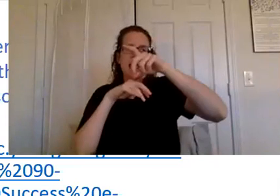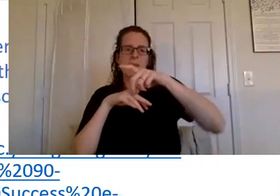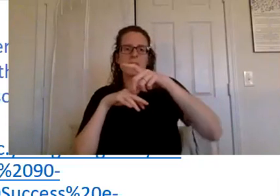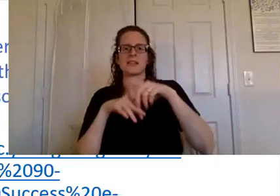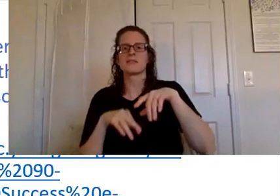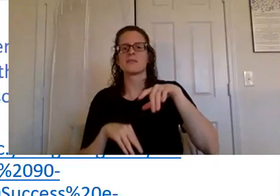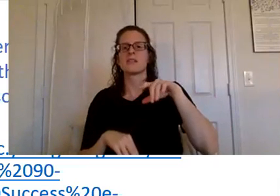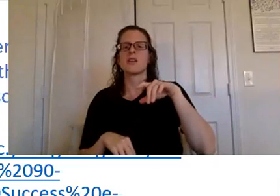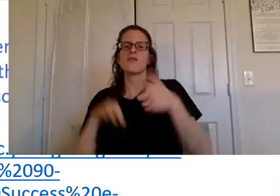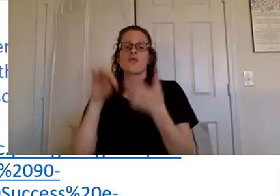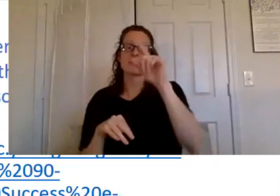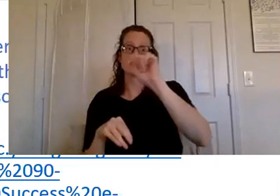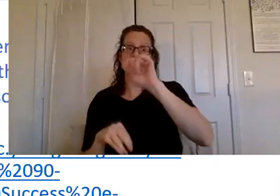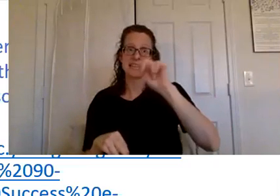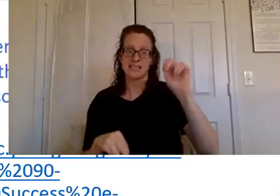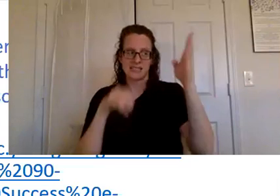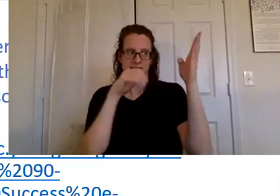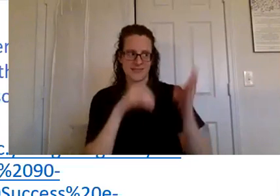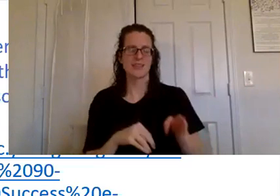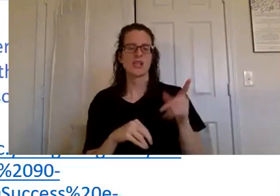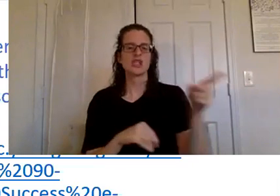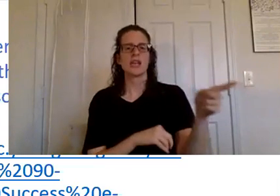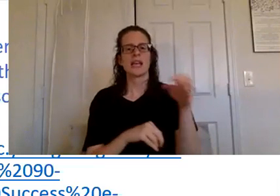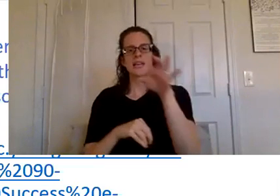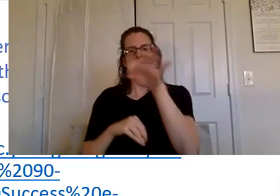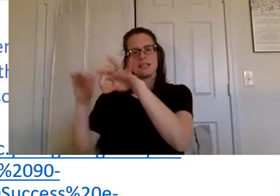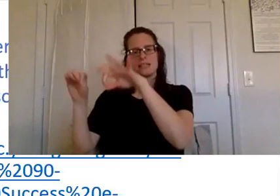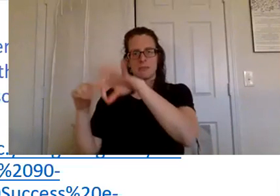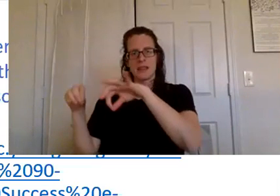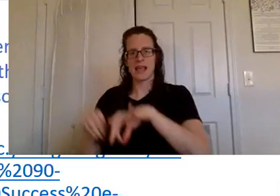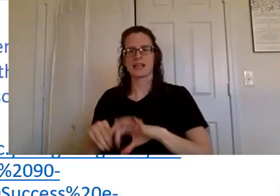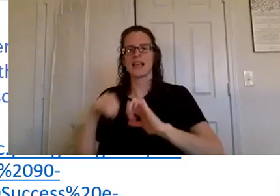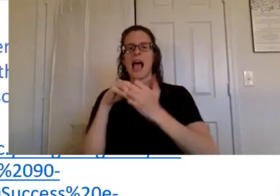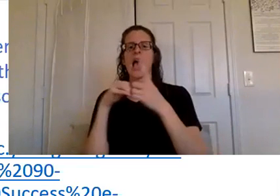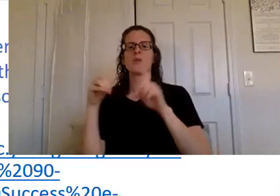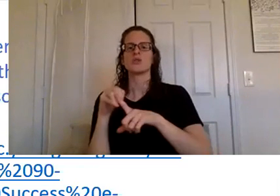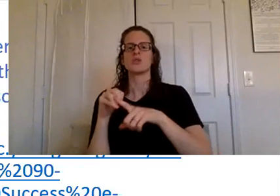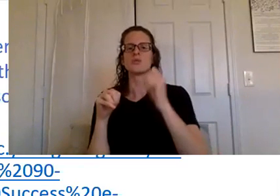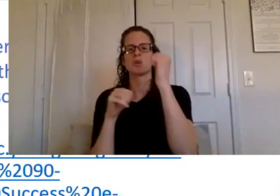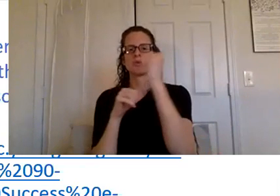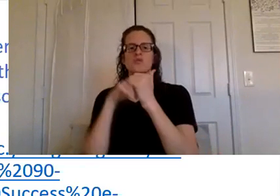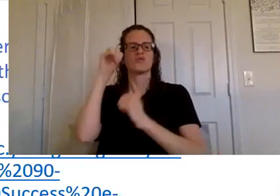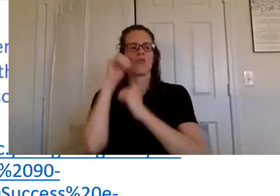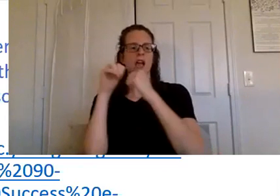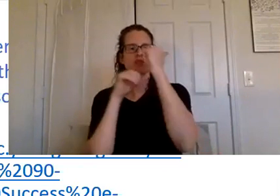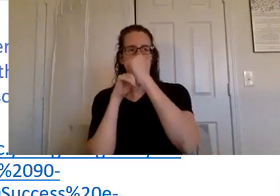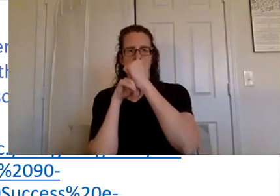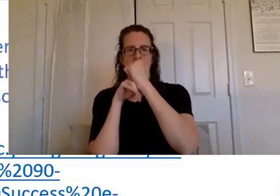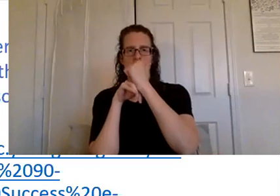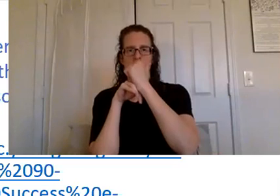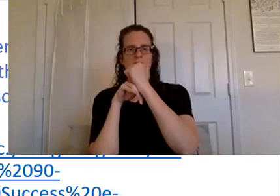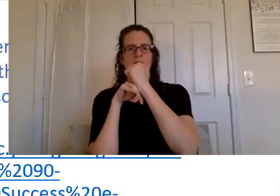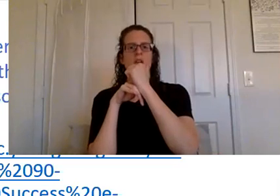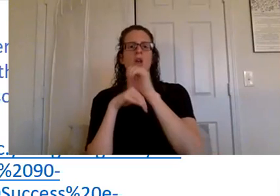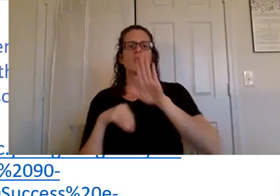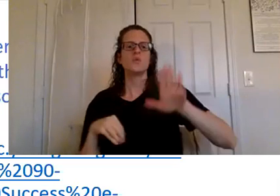but she explains how to structure your downline for success with silver bound so